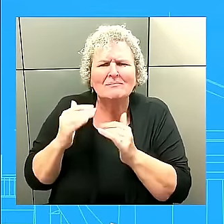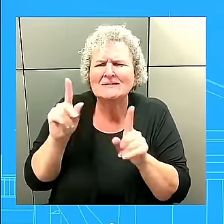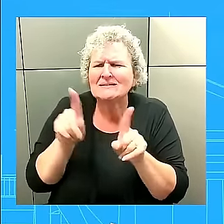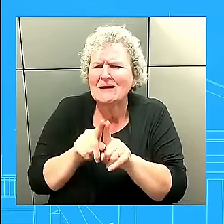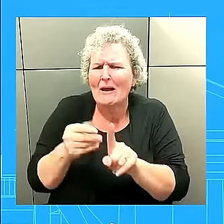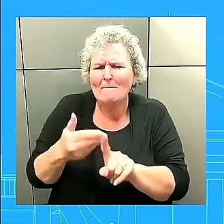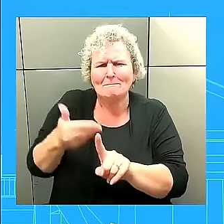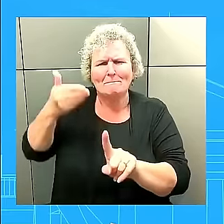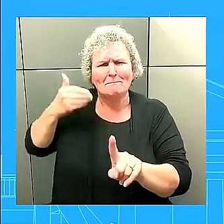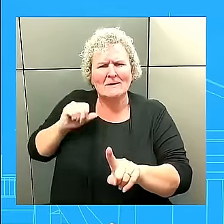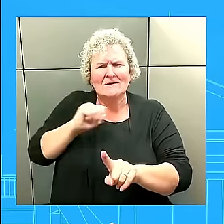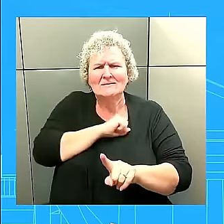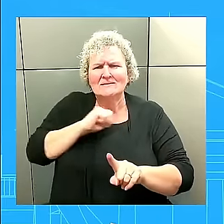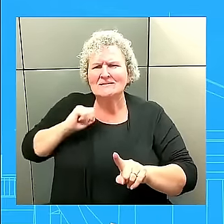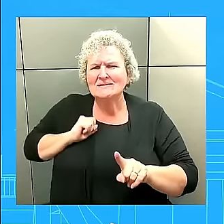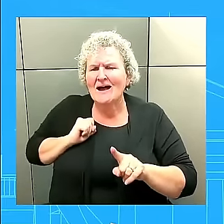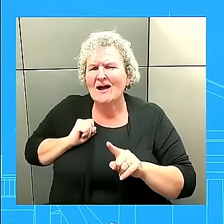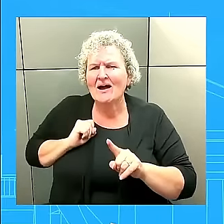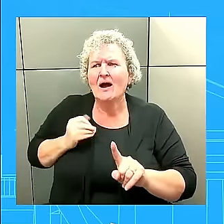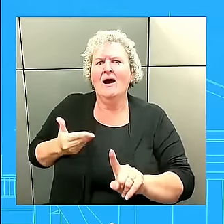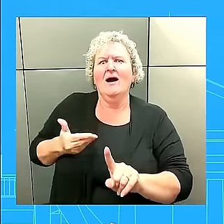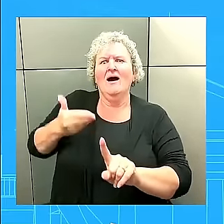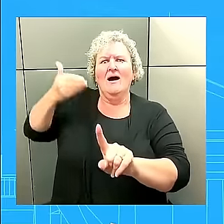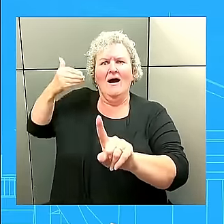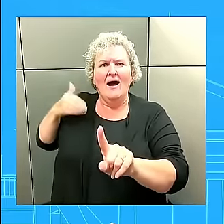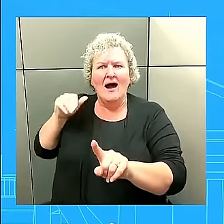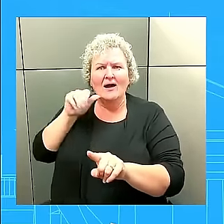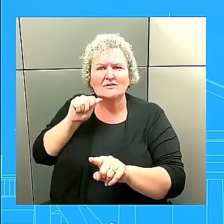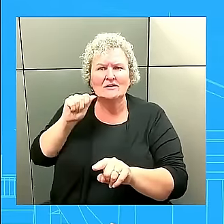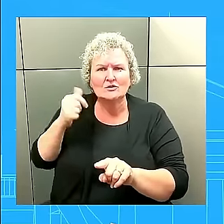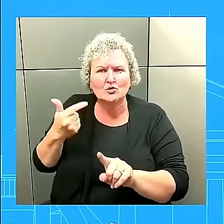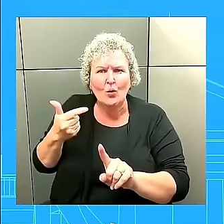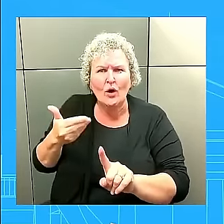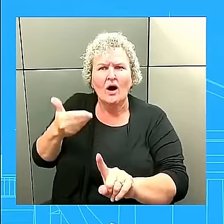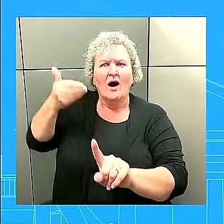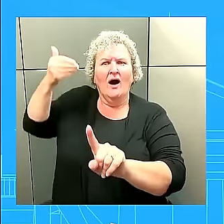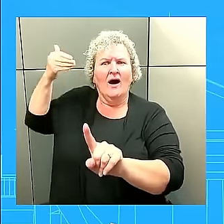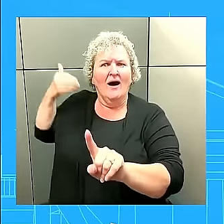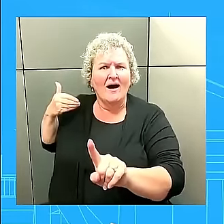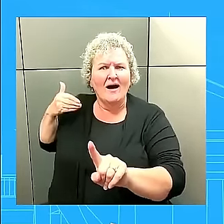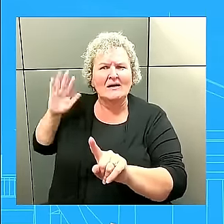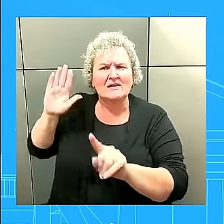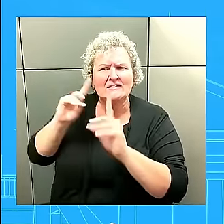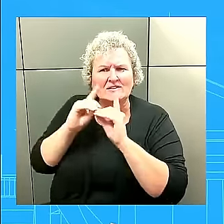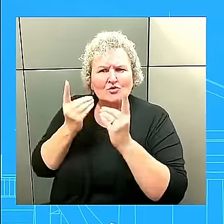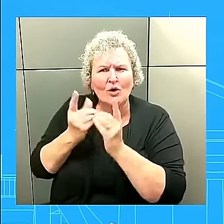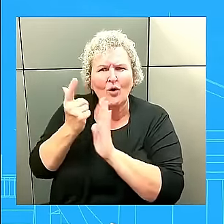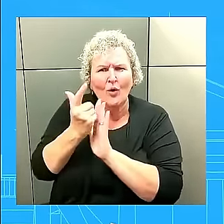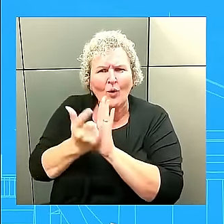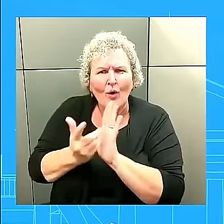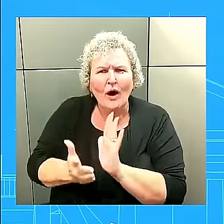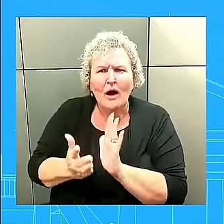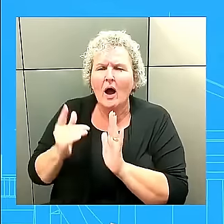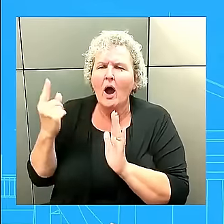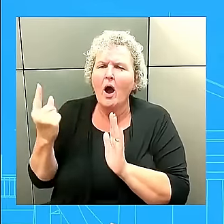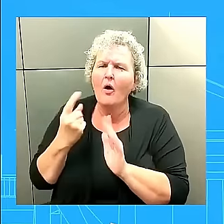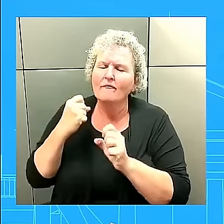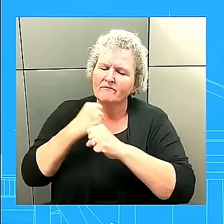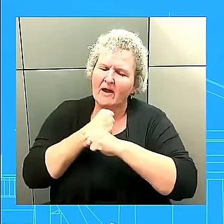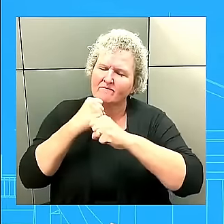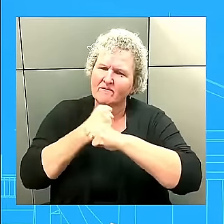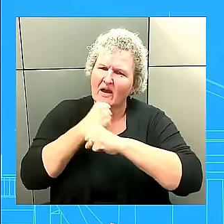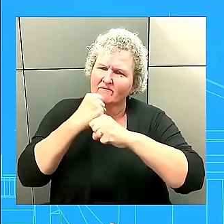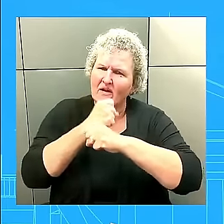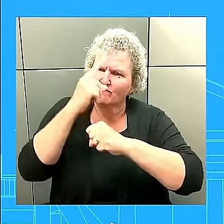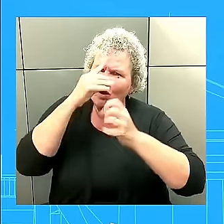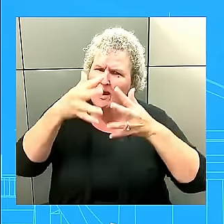she is someone that has always fought for Americans, fought for people, whether it is citizens in California or more broadly, obviously. And